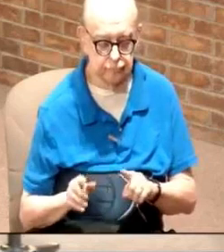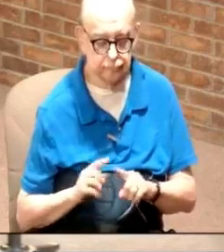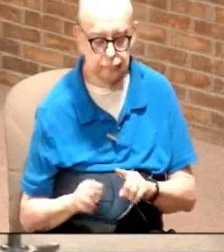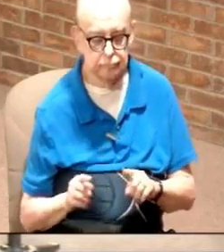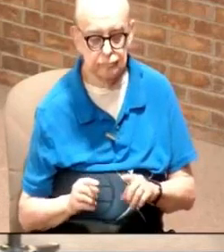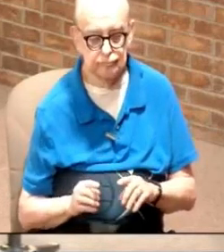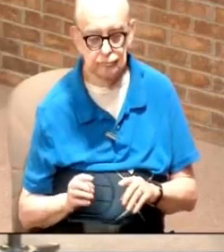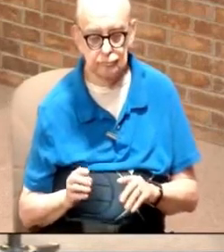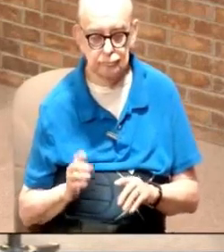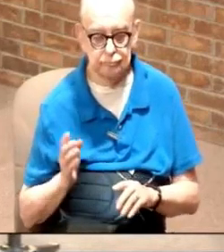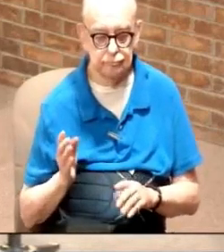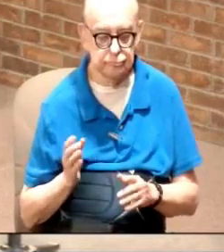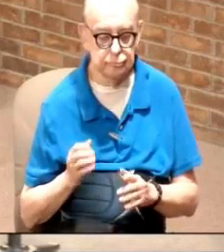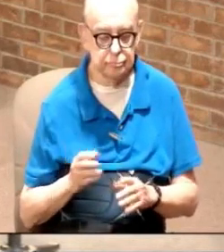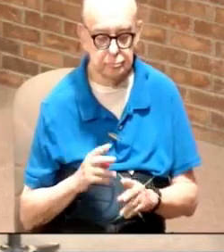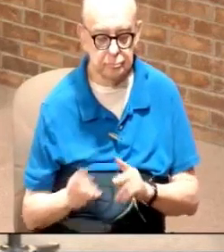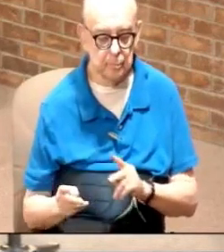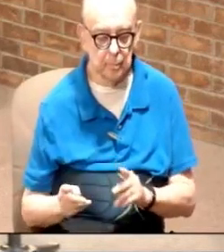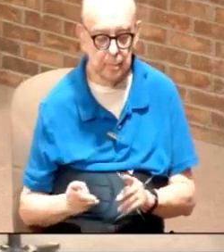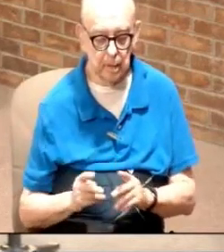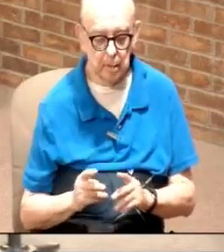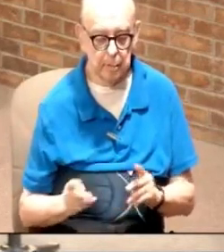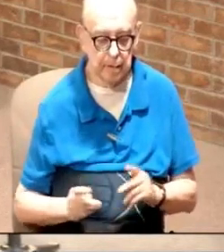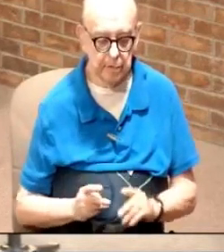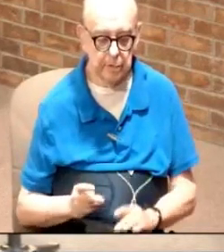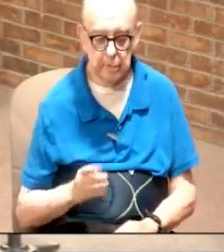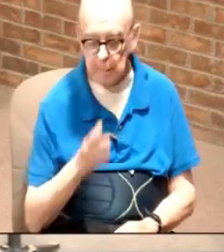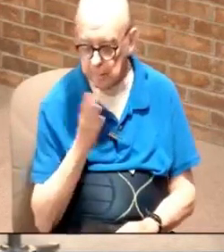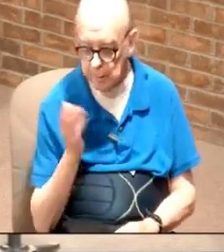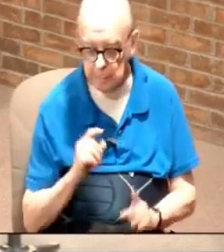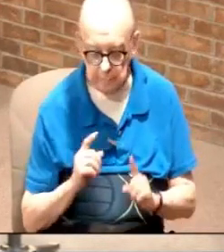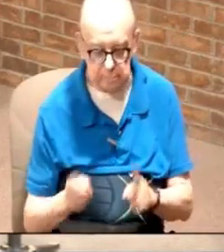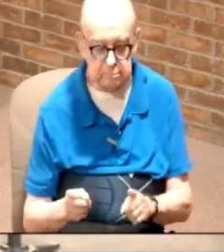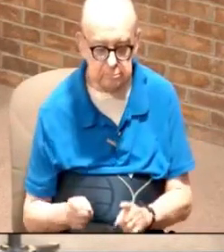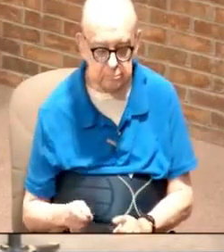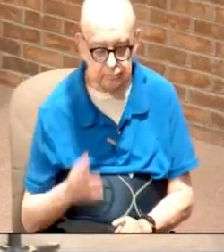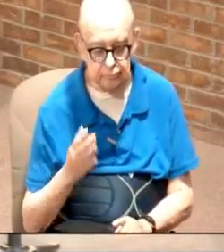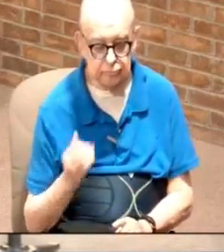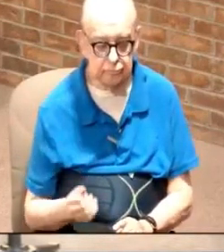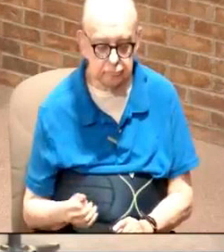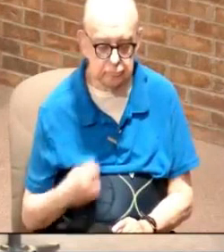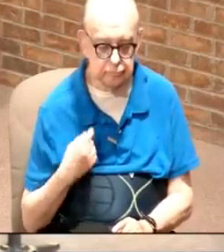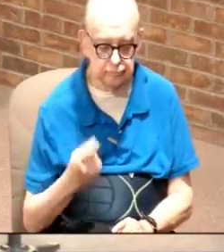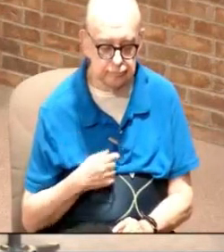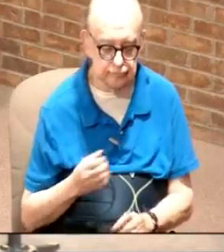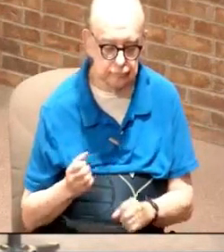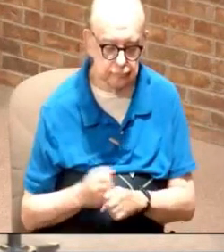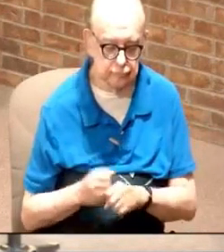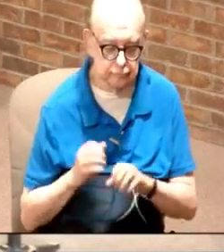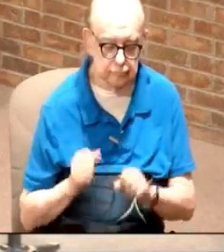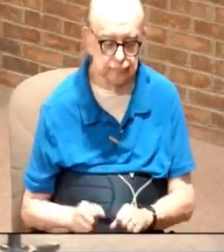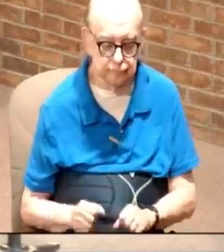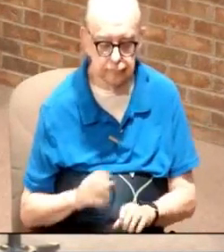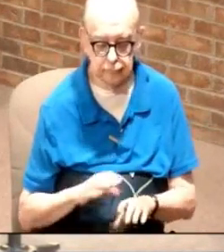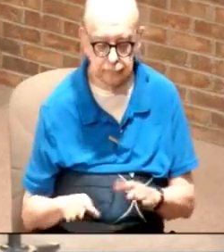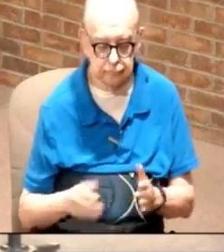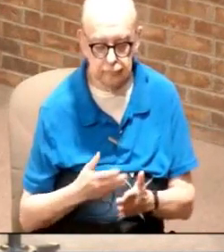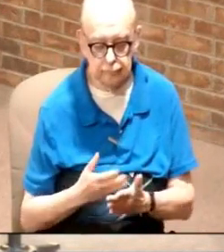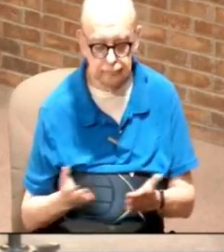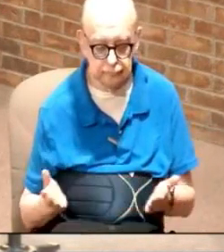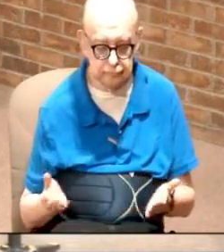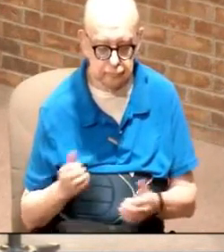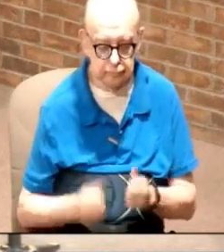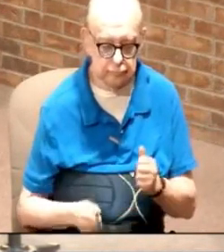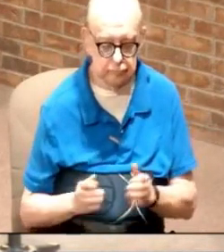she's never been and they're telling her why because we've got the capability to do that